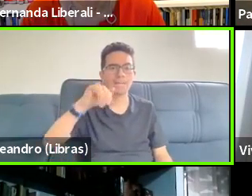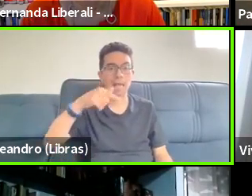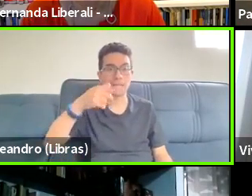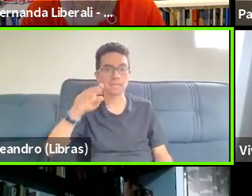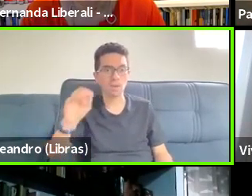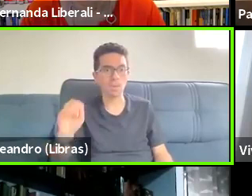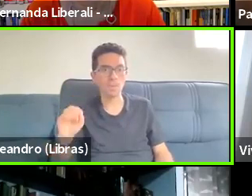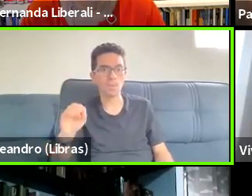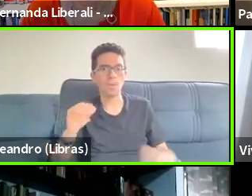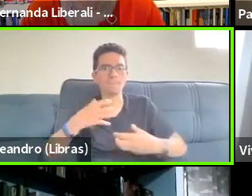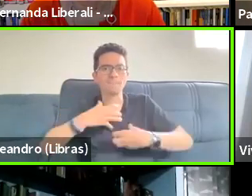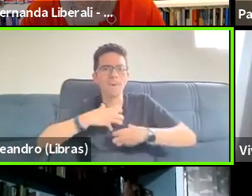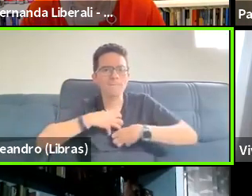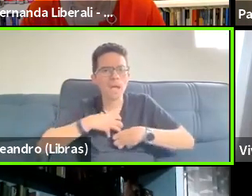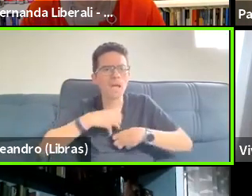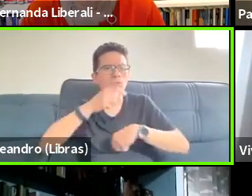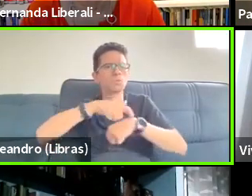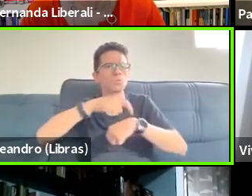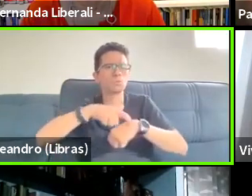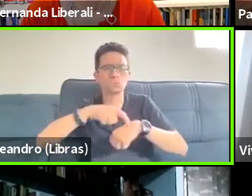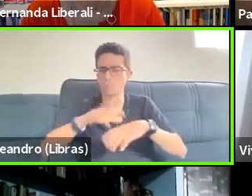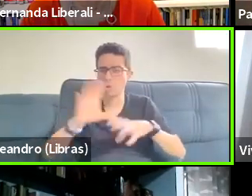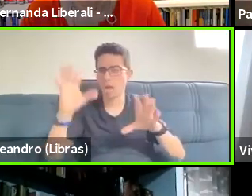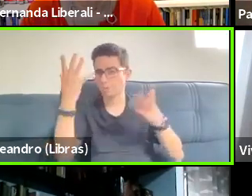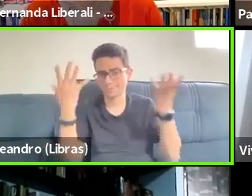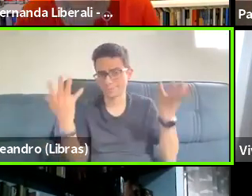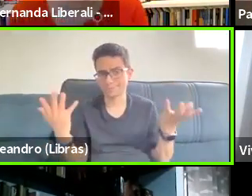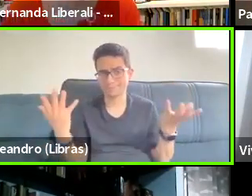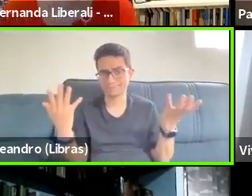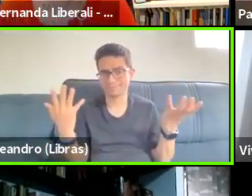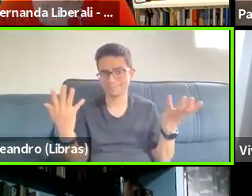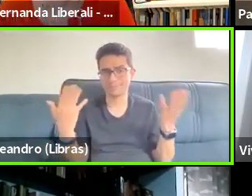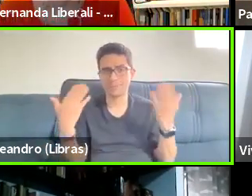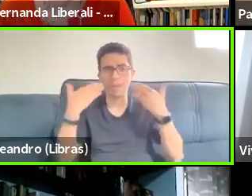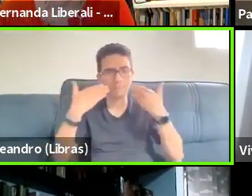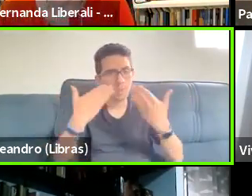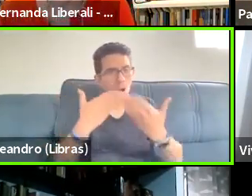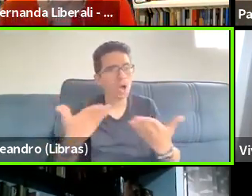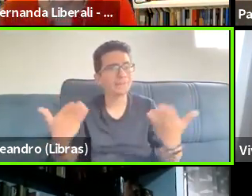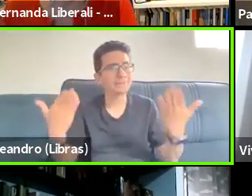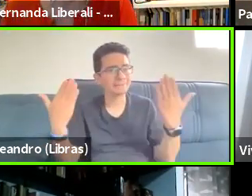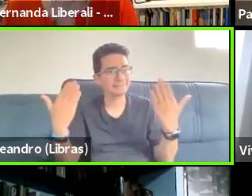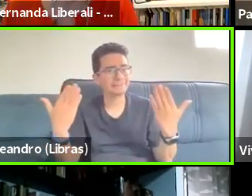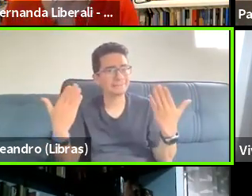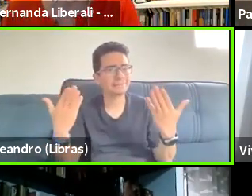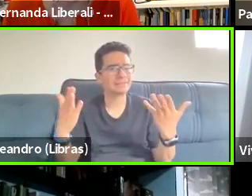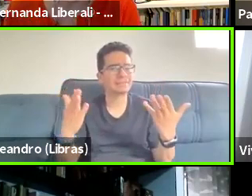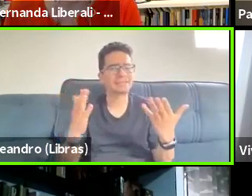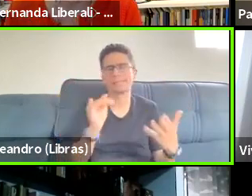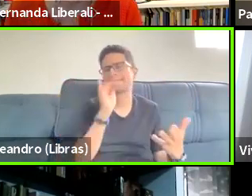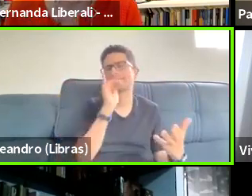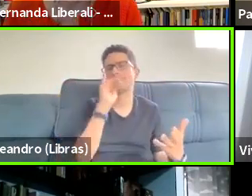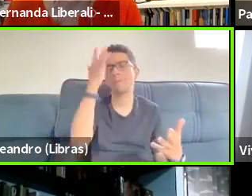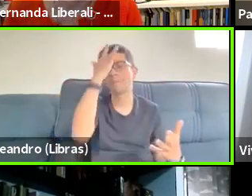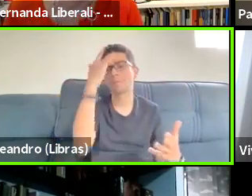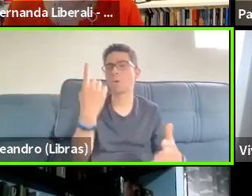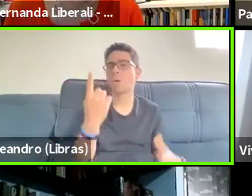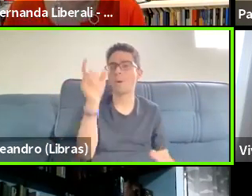and brought to the floor. Somebody tells a story. Um, Julie's example in, um,